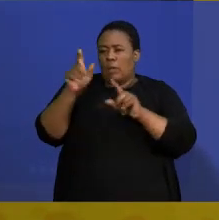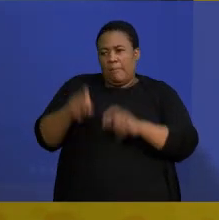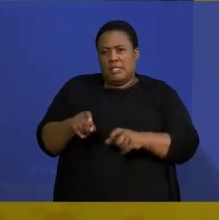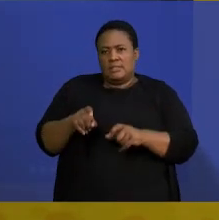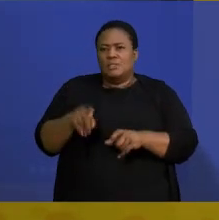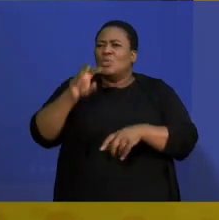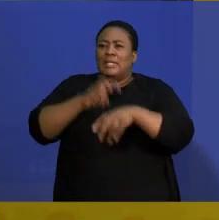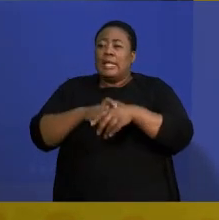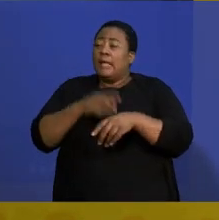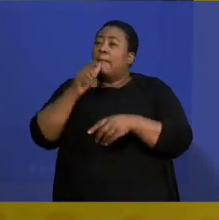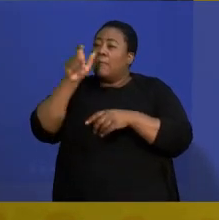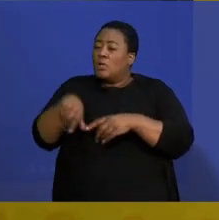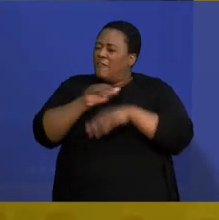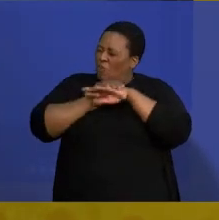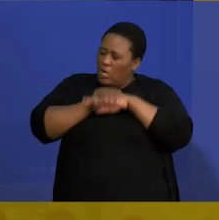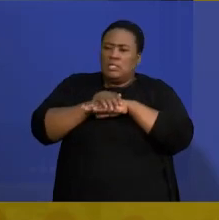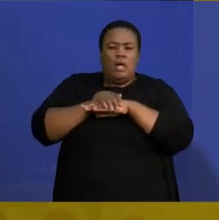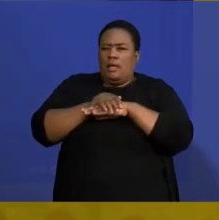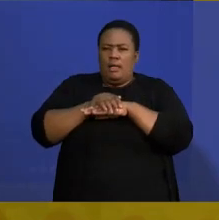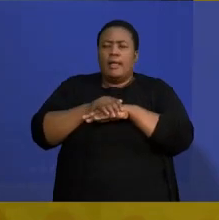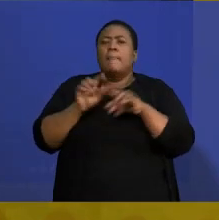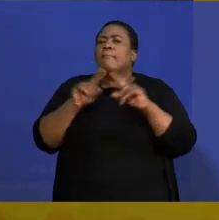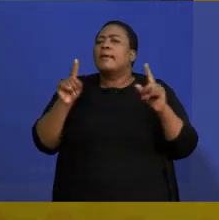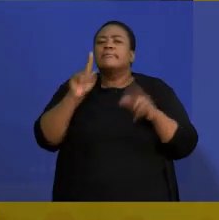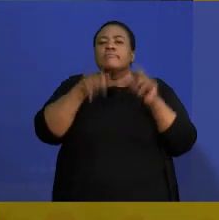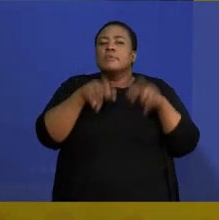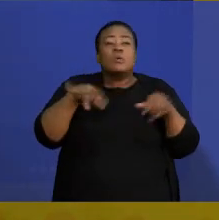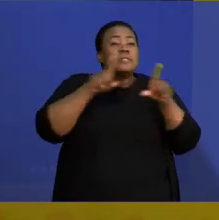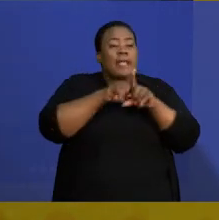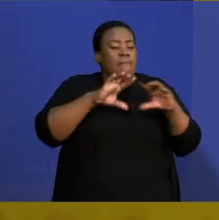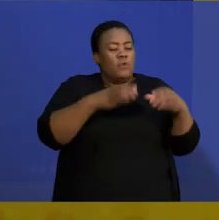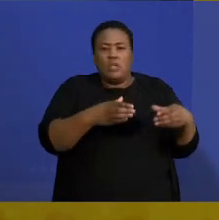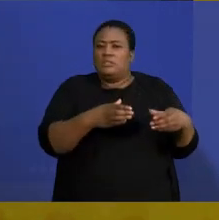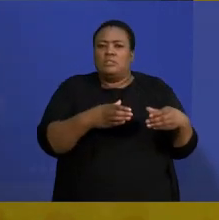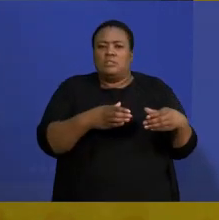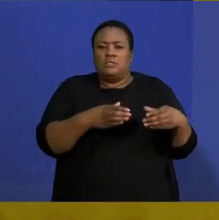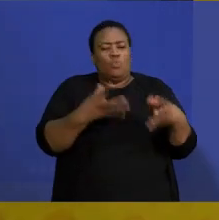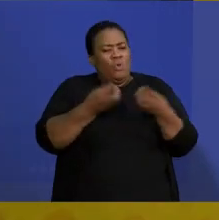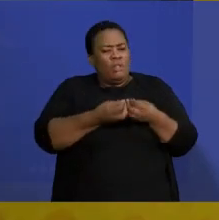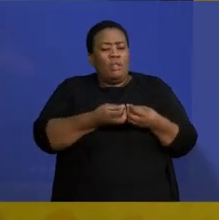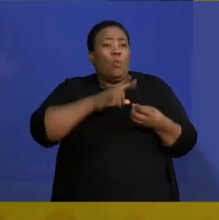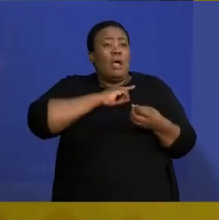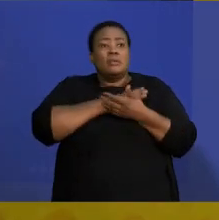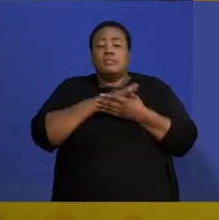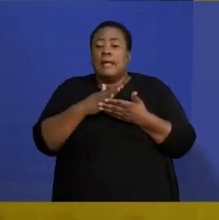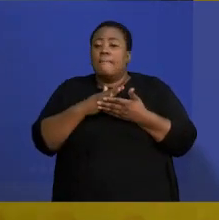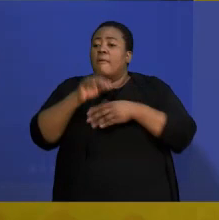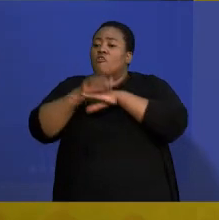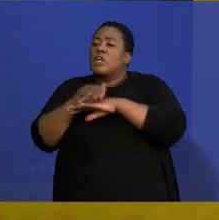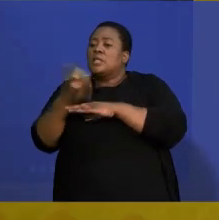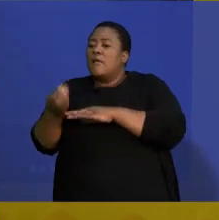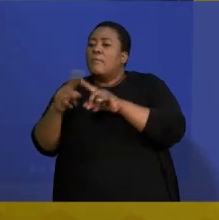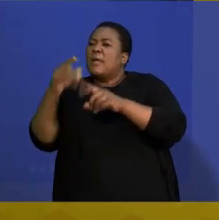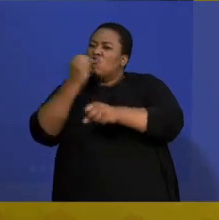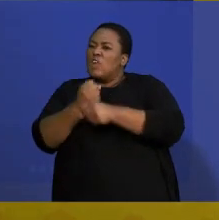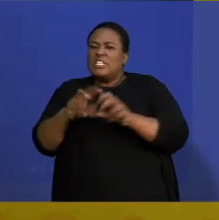that's really, really your friend. It can be people that you are in the same class with. Because some of us have friends that are not maybe in the same grade with